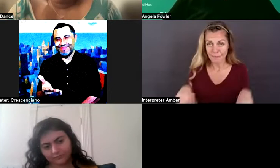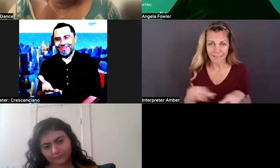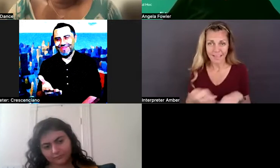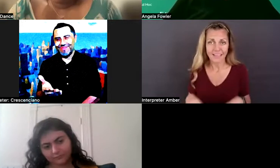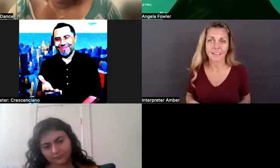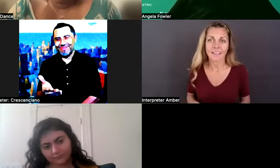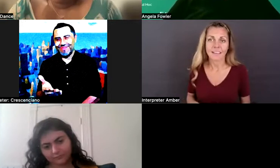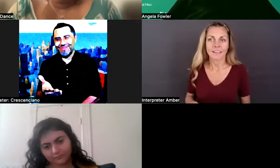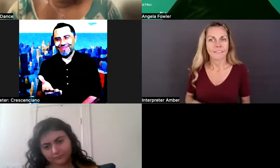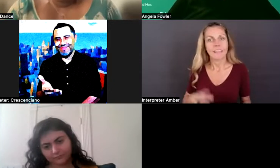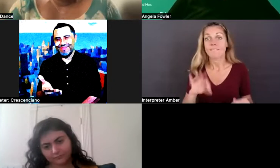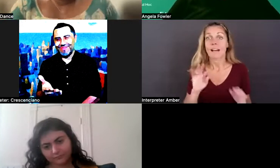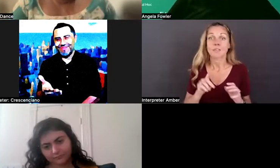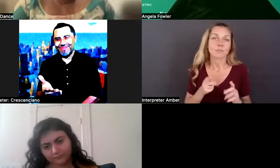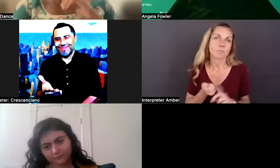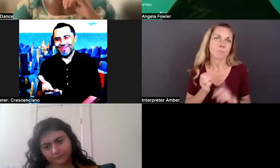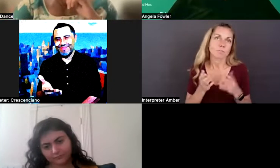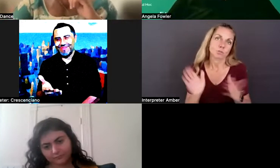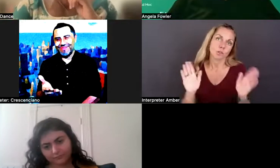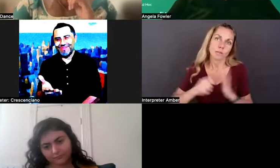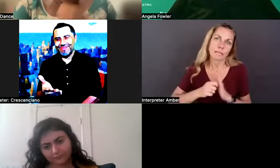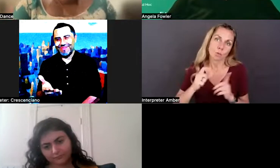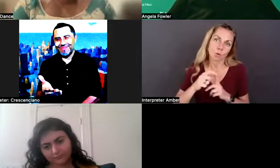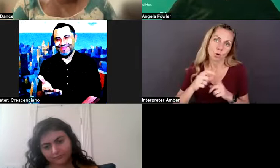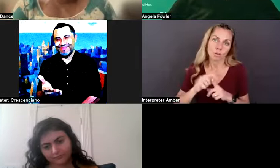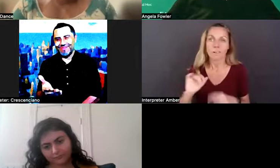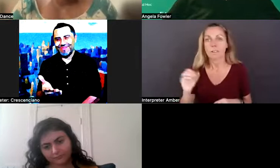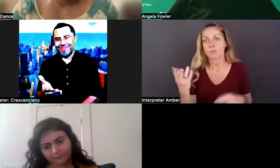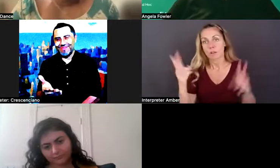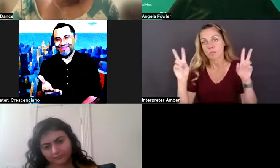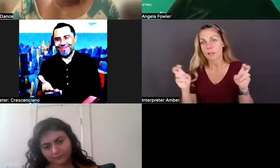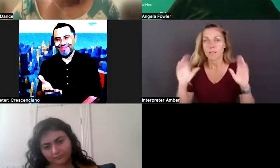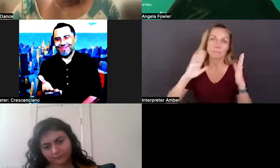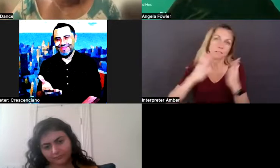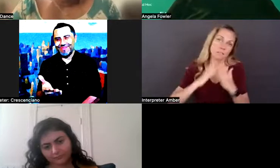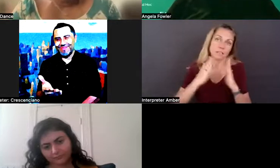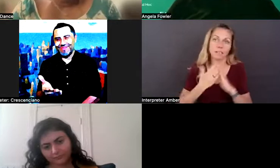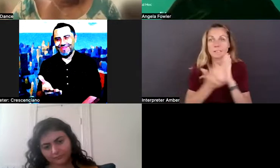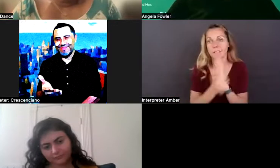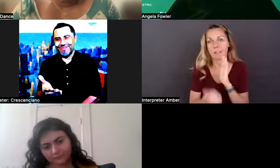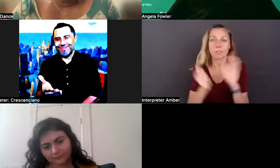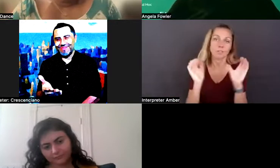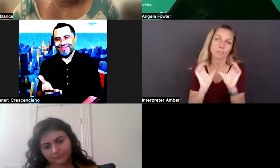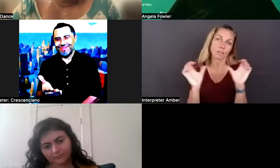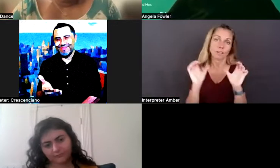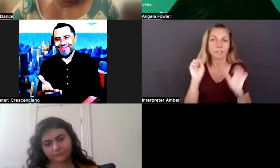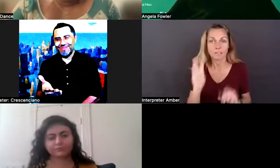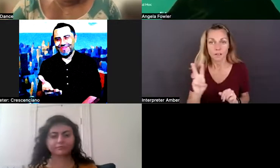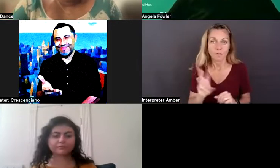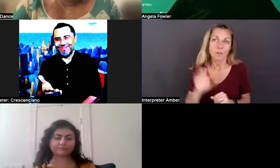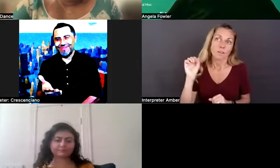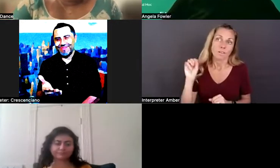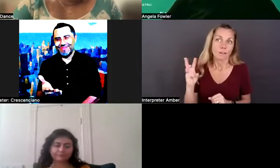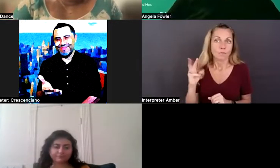generic keywords, like job titles, cities, skills, certifications, softwares, software used,